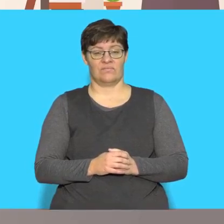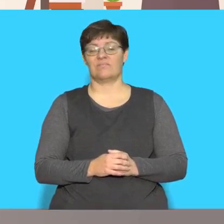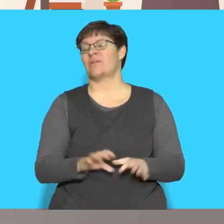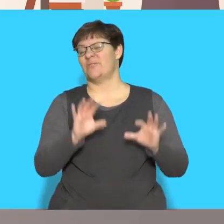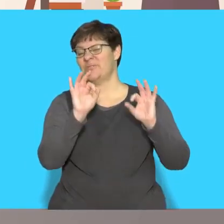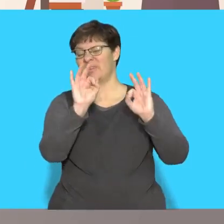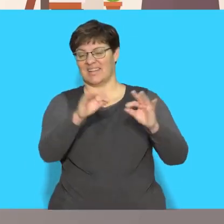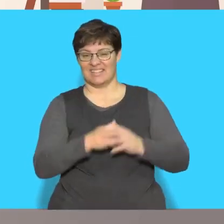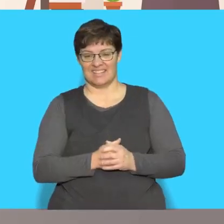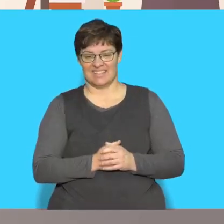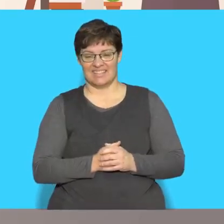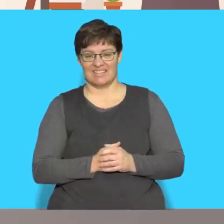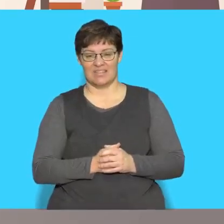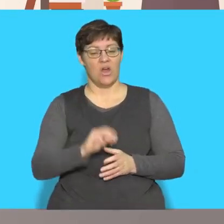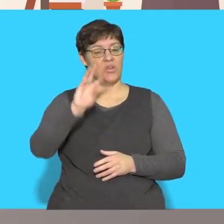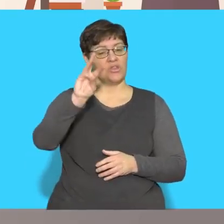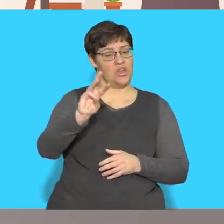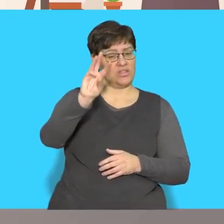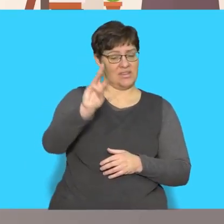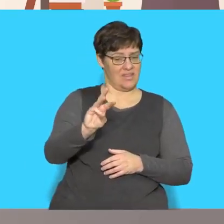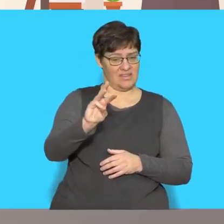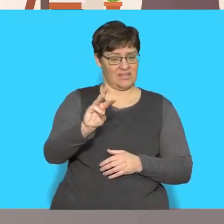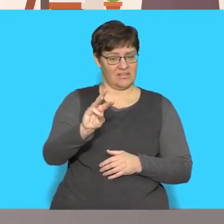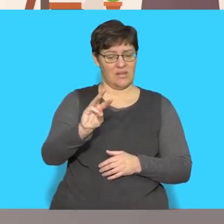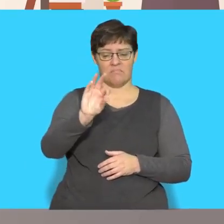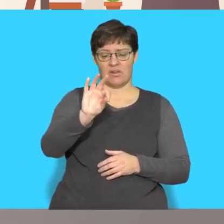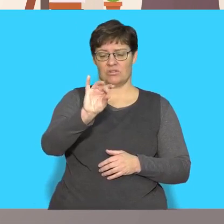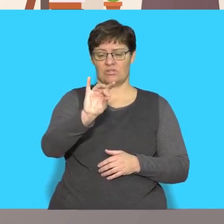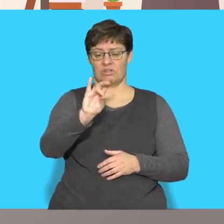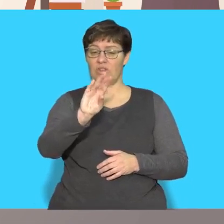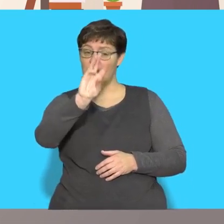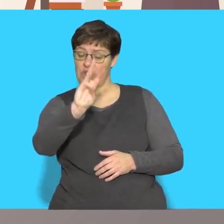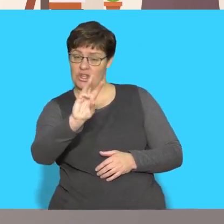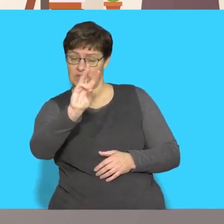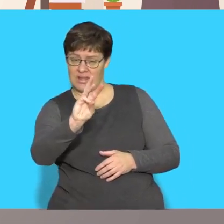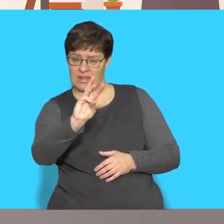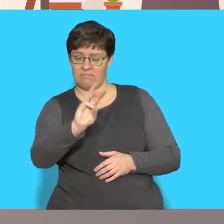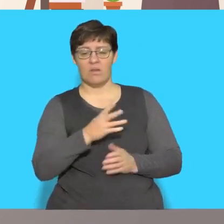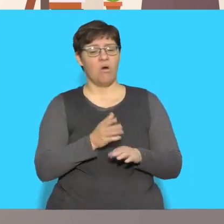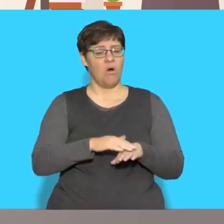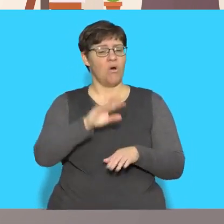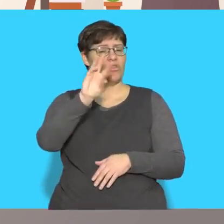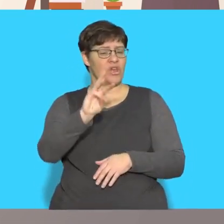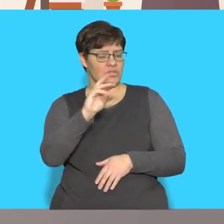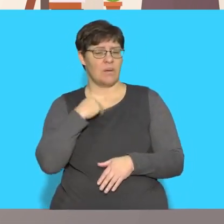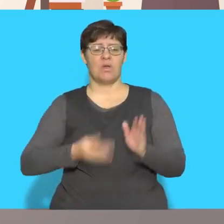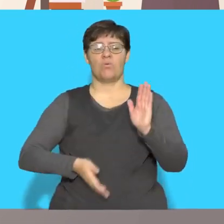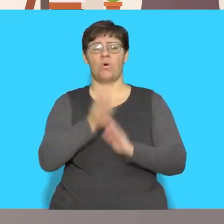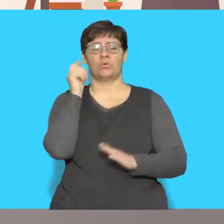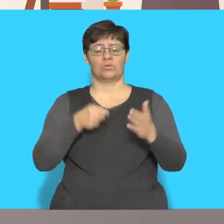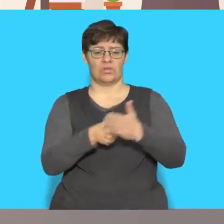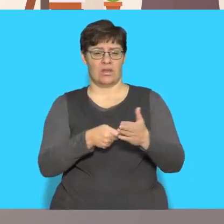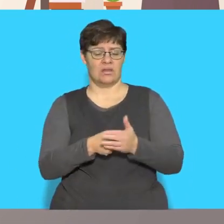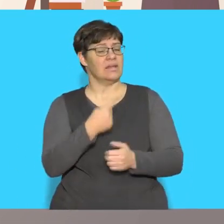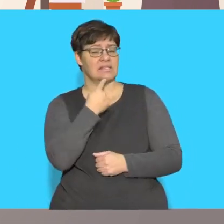That's right Thursday On Thursday I go to the shop Say